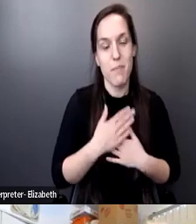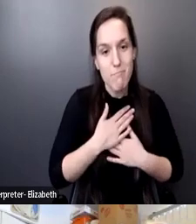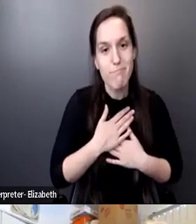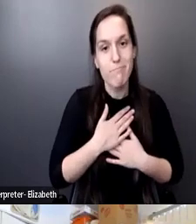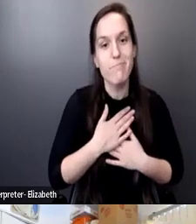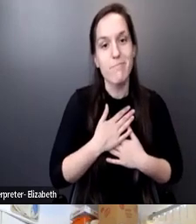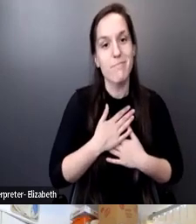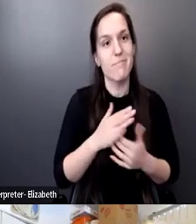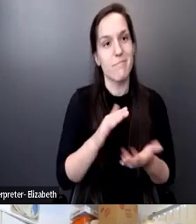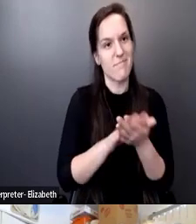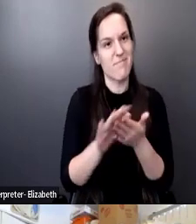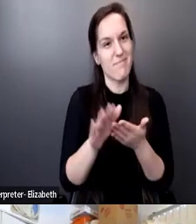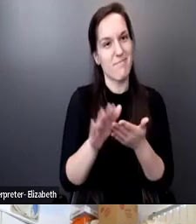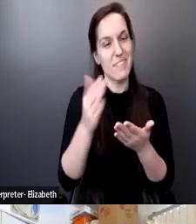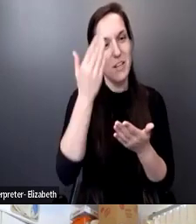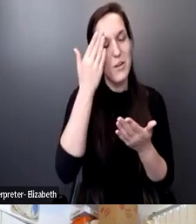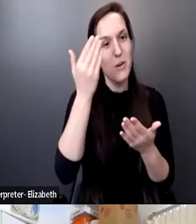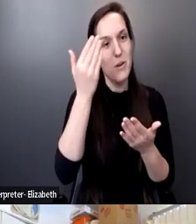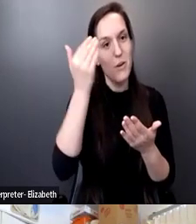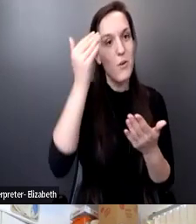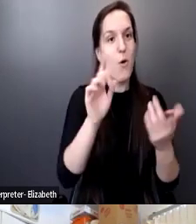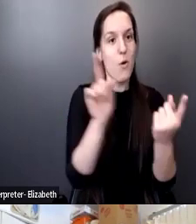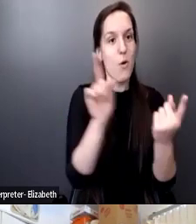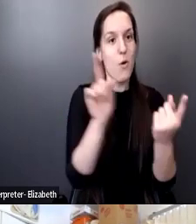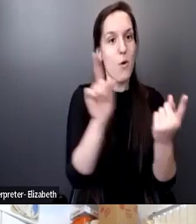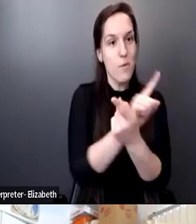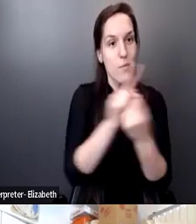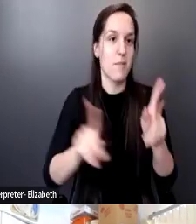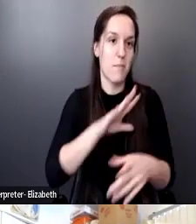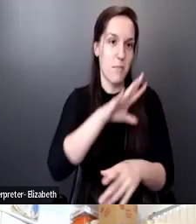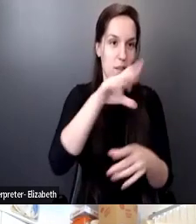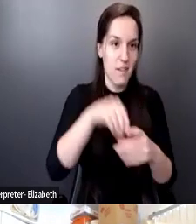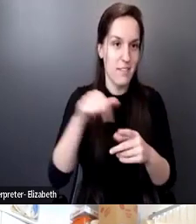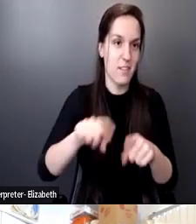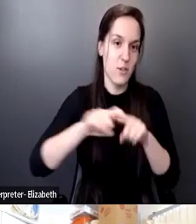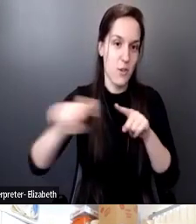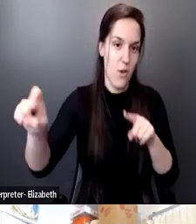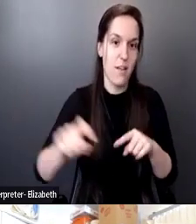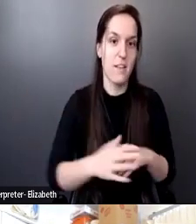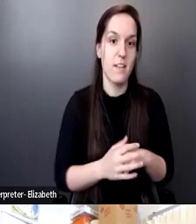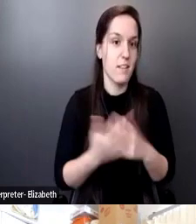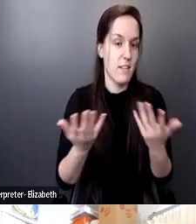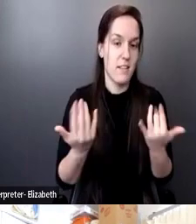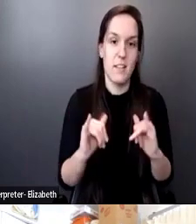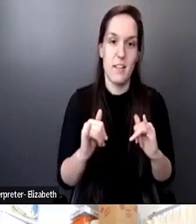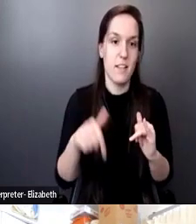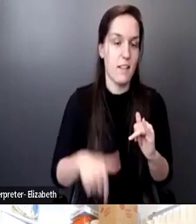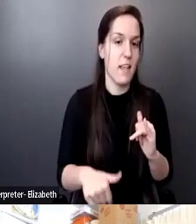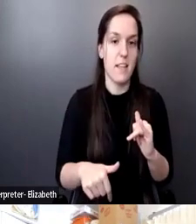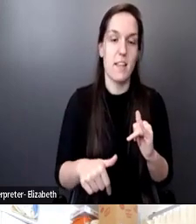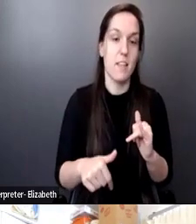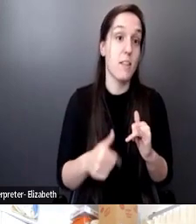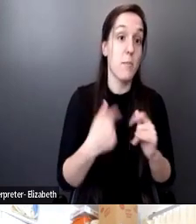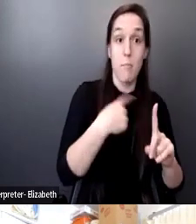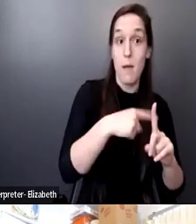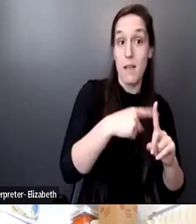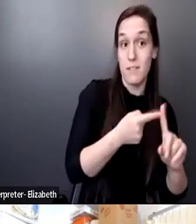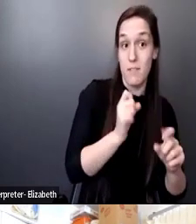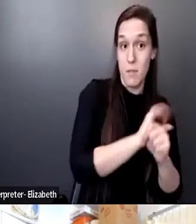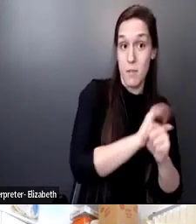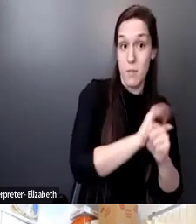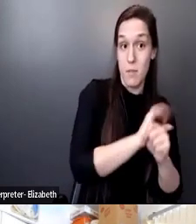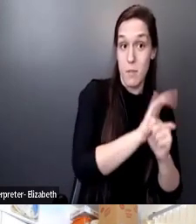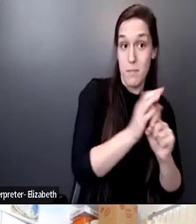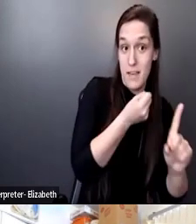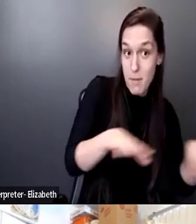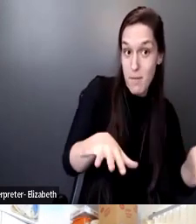actually get to know a lot of the people on this call. And to me, again, it's the silver lining of the pandemic. I always say I've made so many friends that I've never